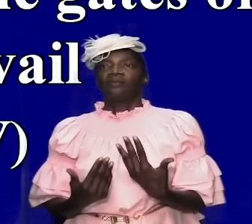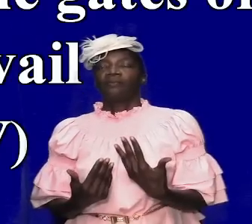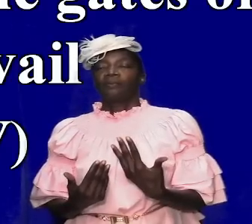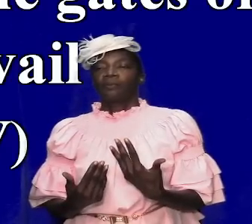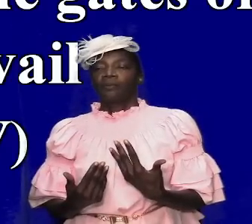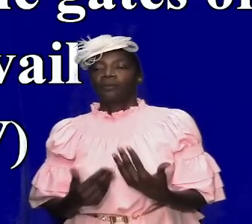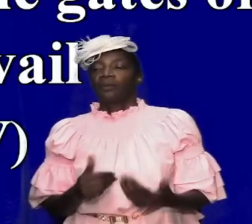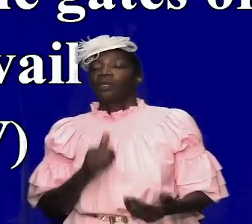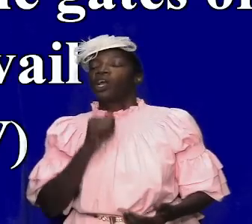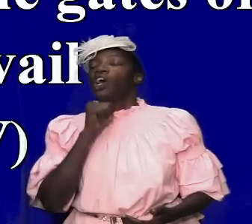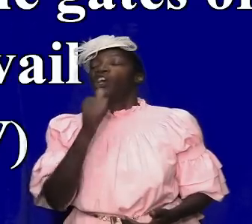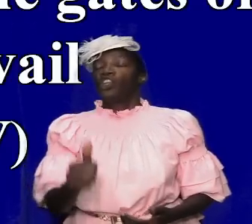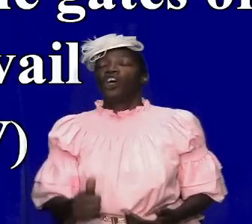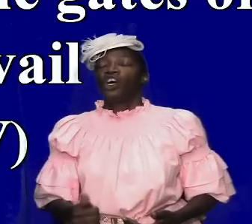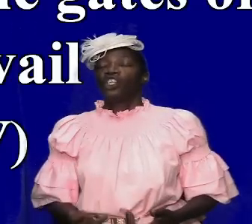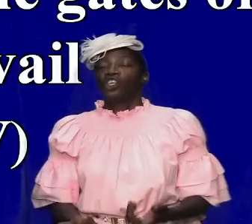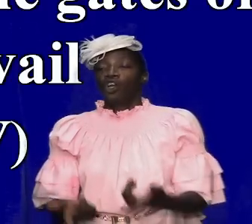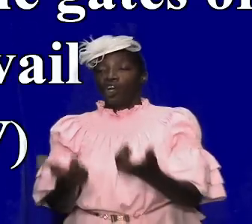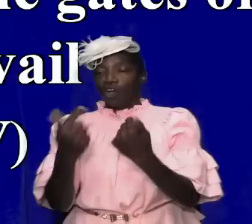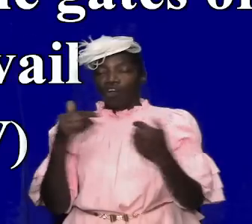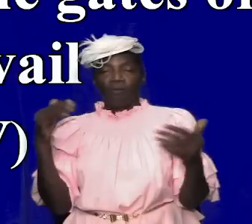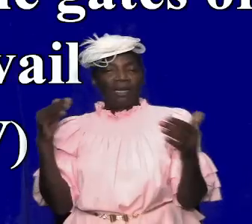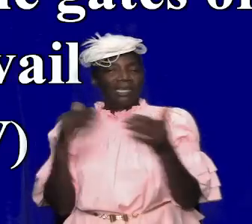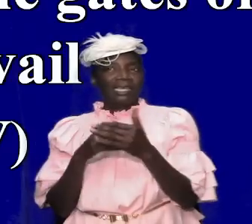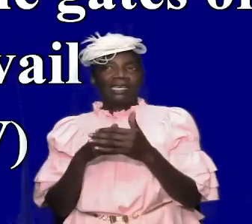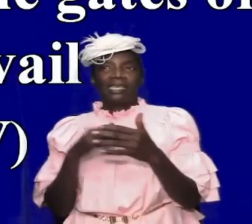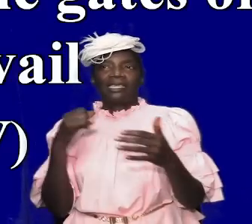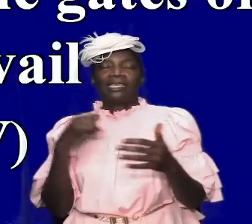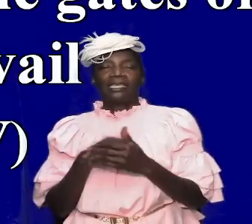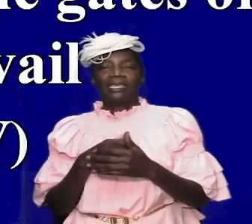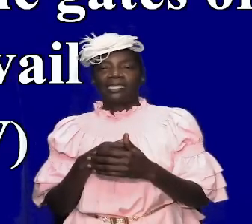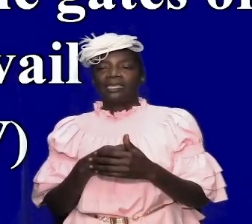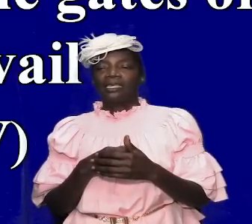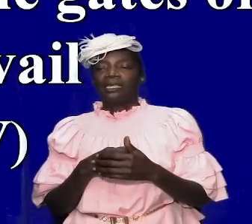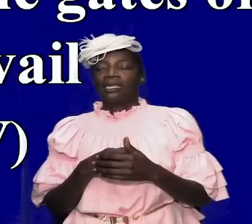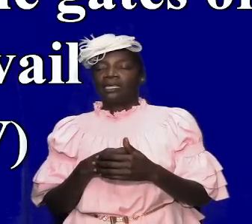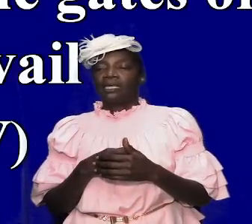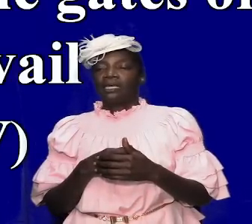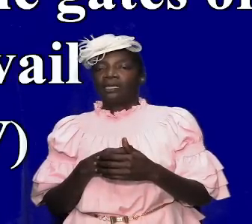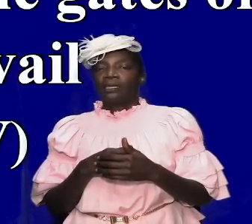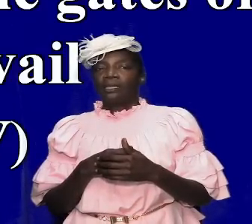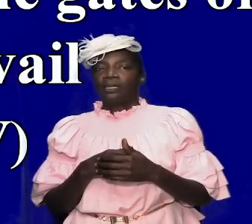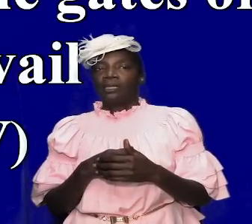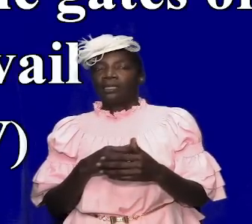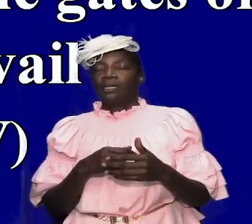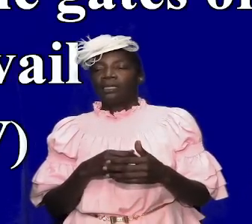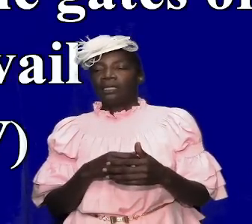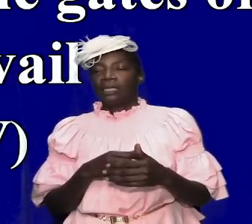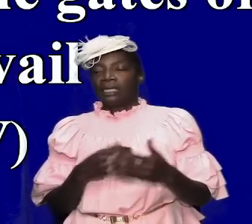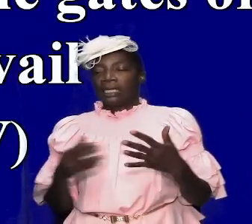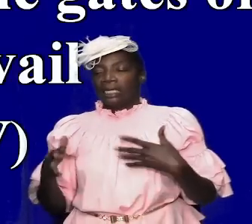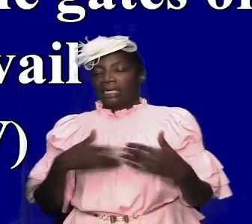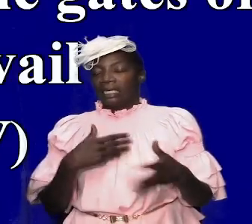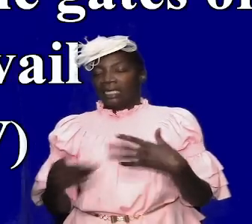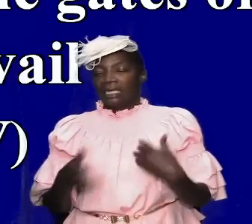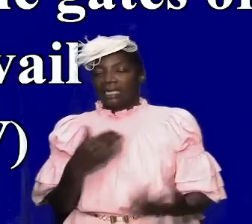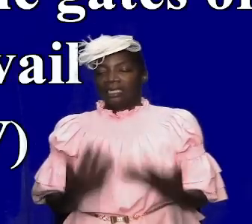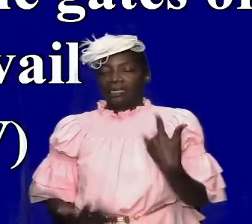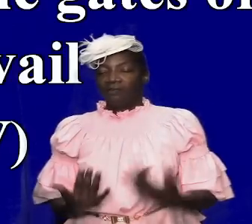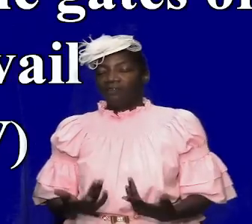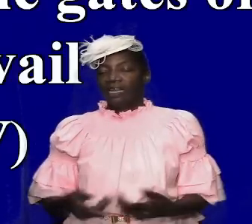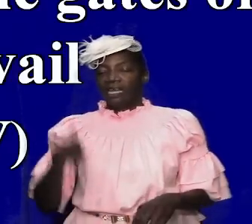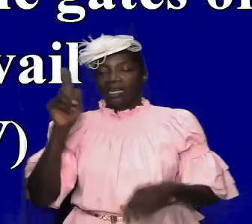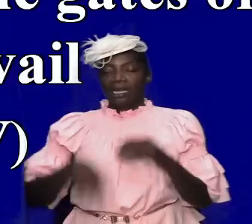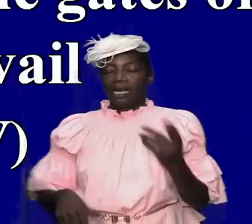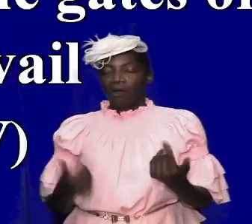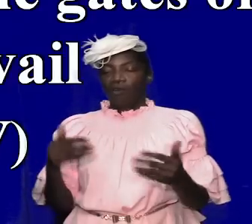shall not prevail against it it is a fact the gates of hell will not prevail against it it is